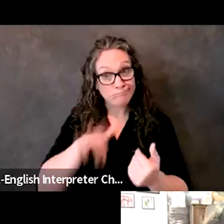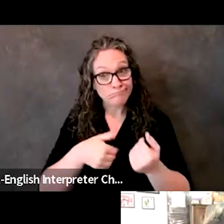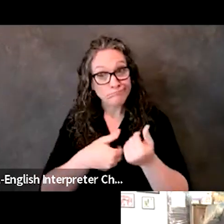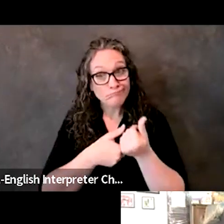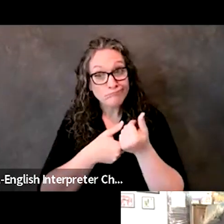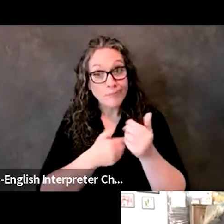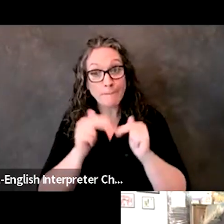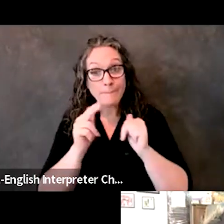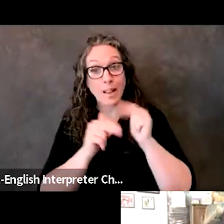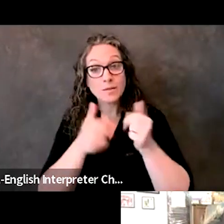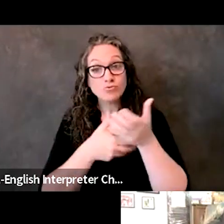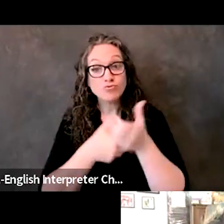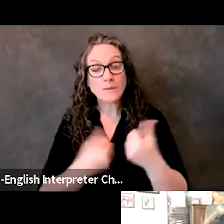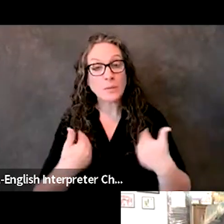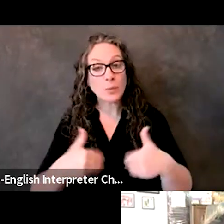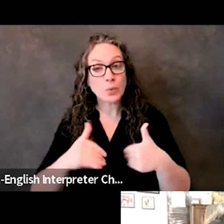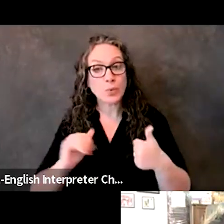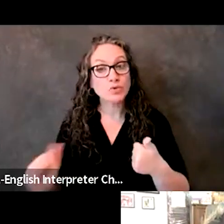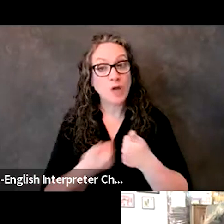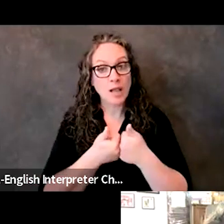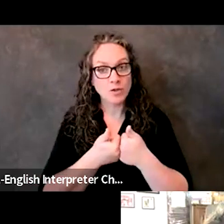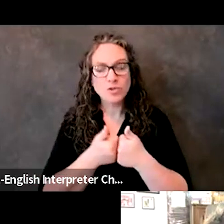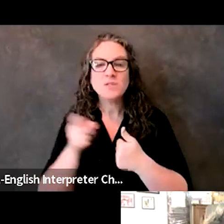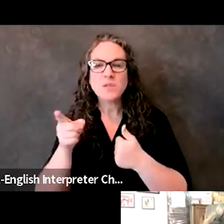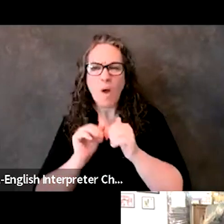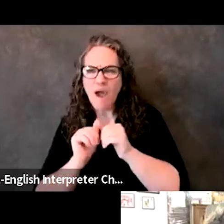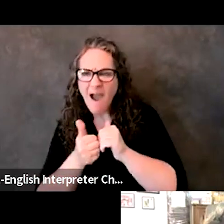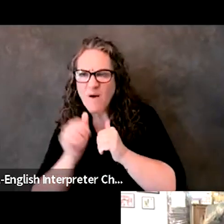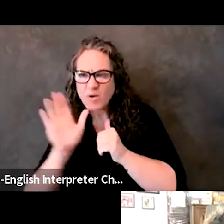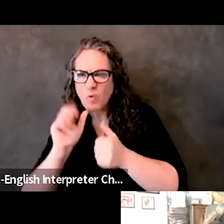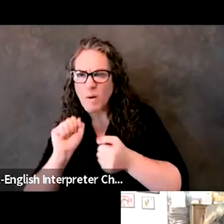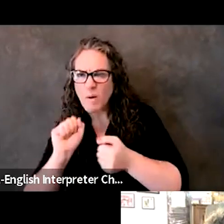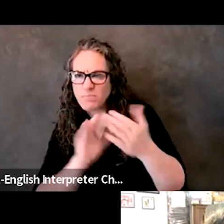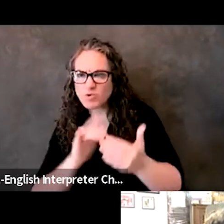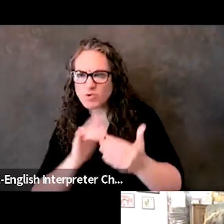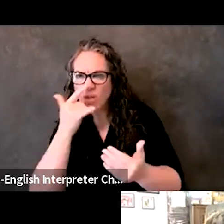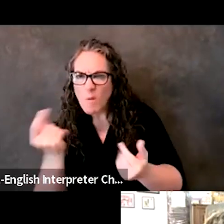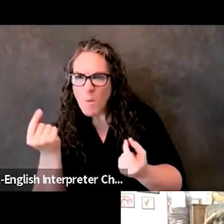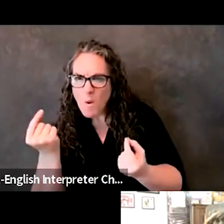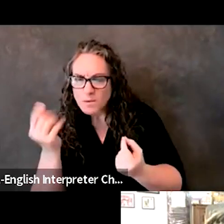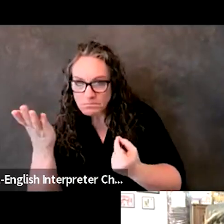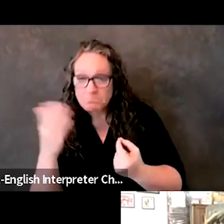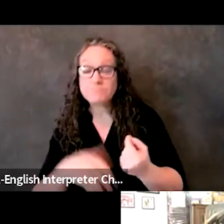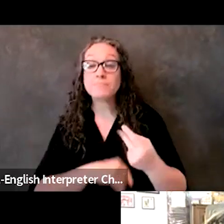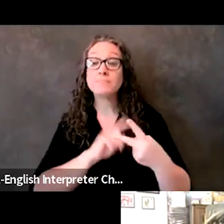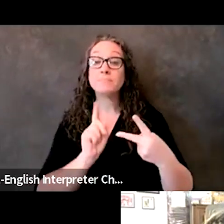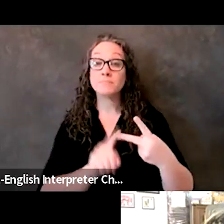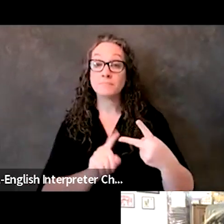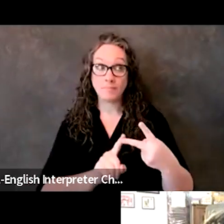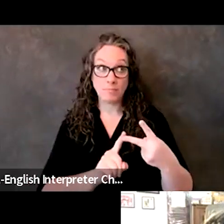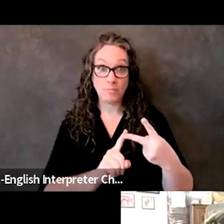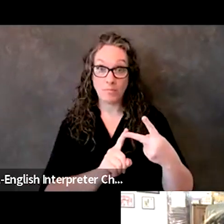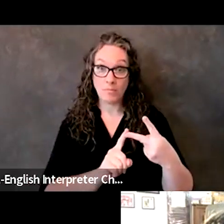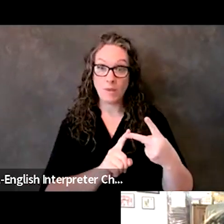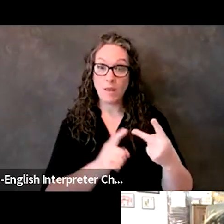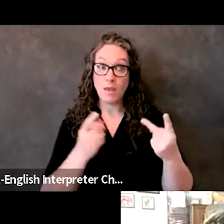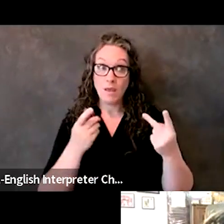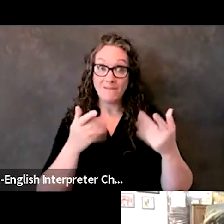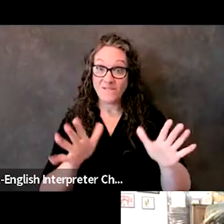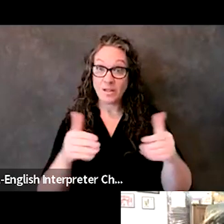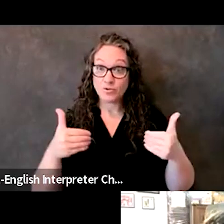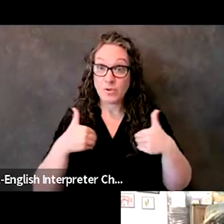Can you talk about how you built trust? And then two, once that trust was established,